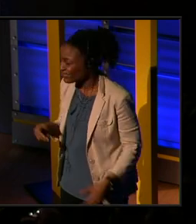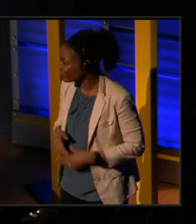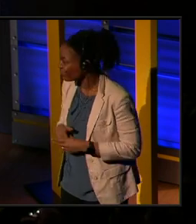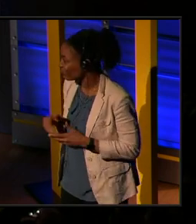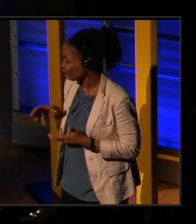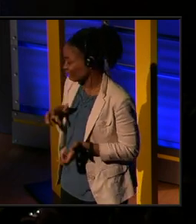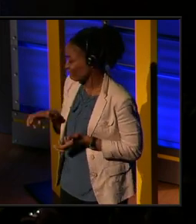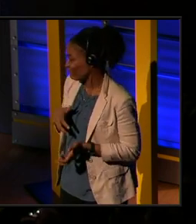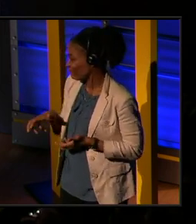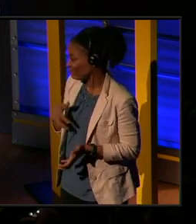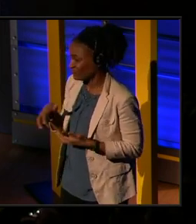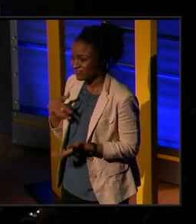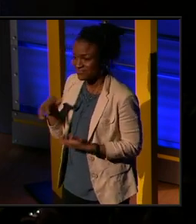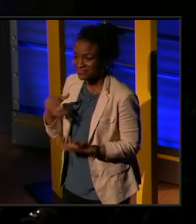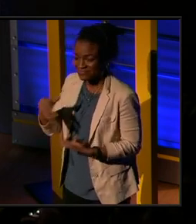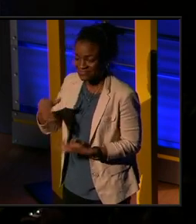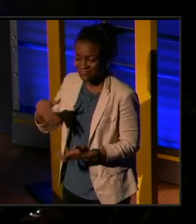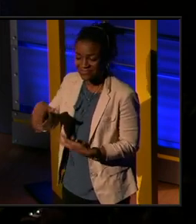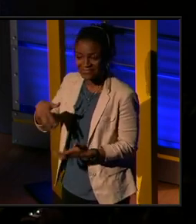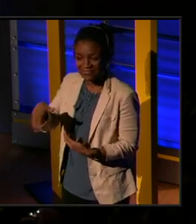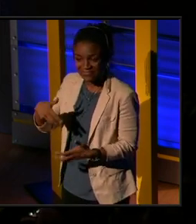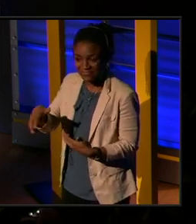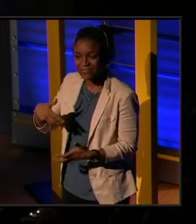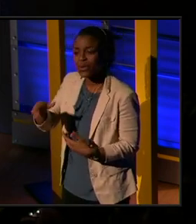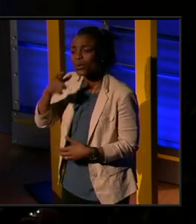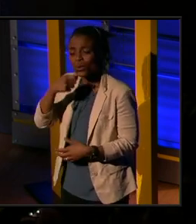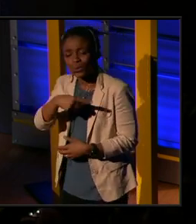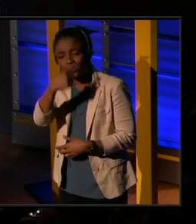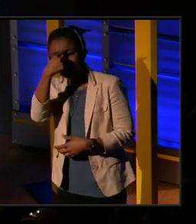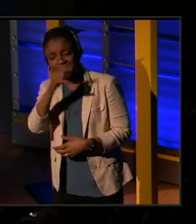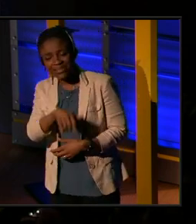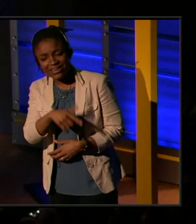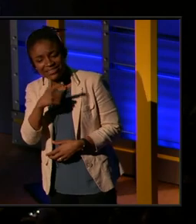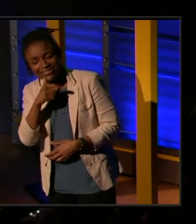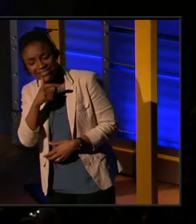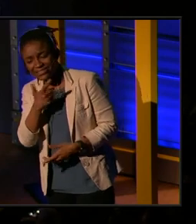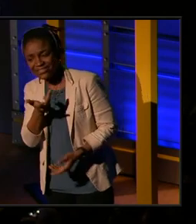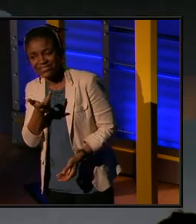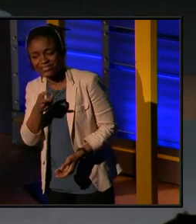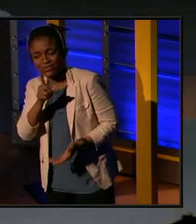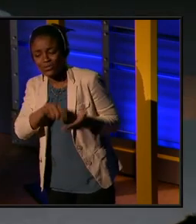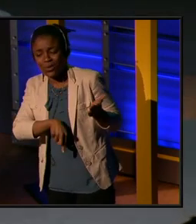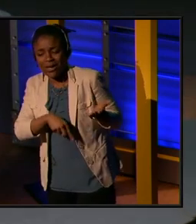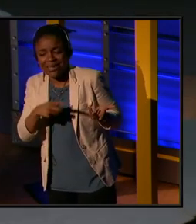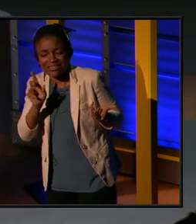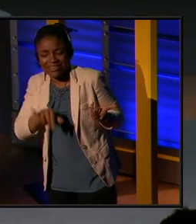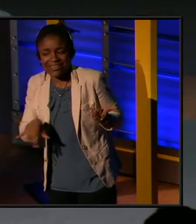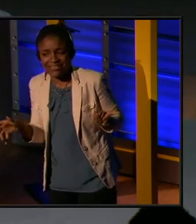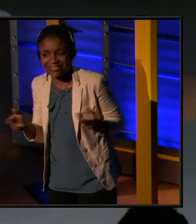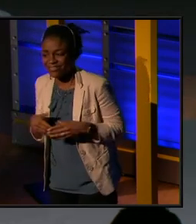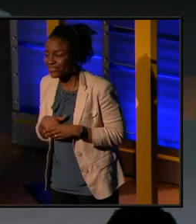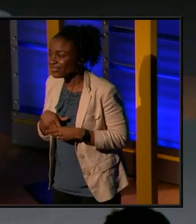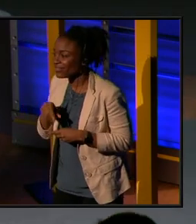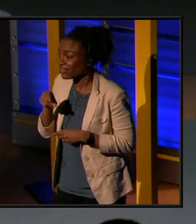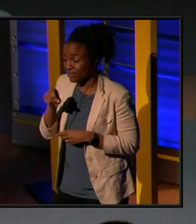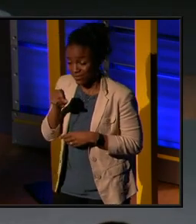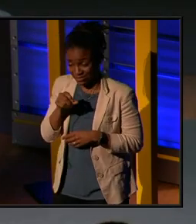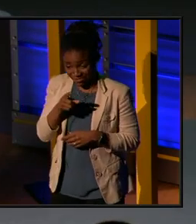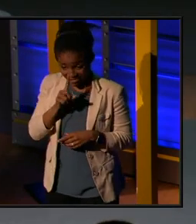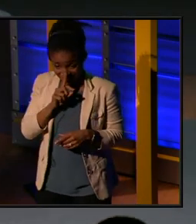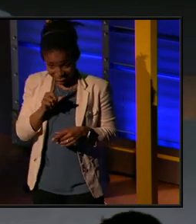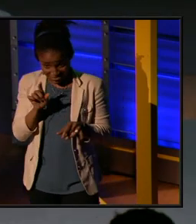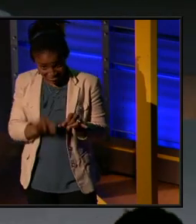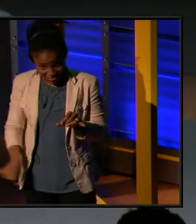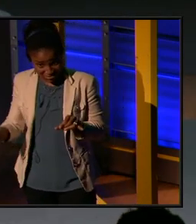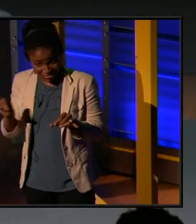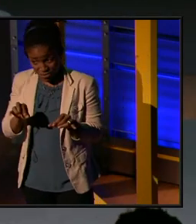Who do you, who do you think it is? Tell us what it is. And is there a ritual use